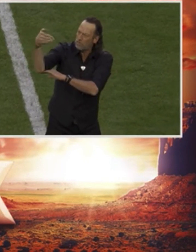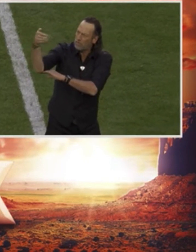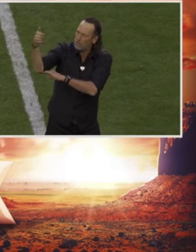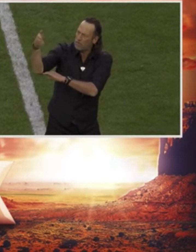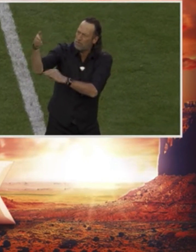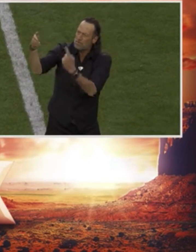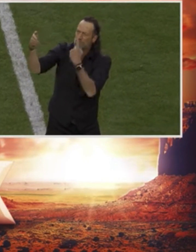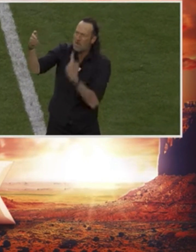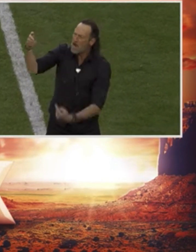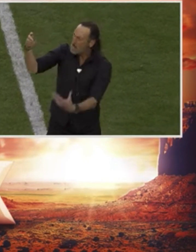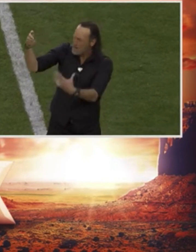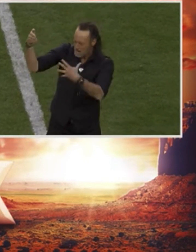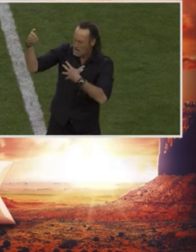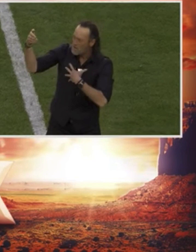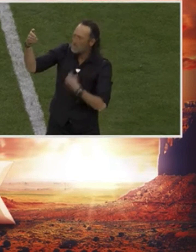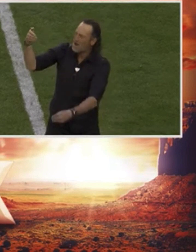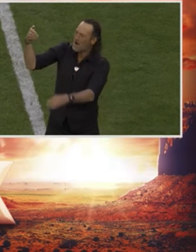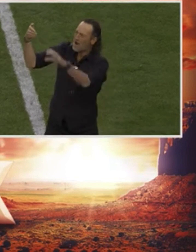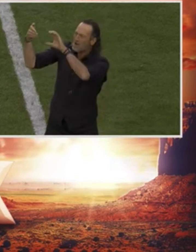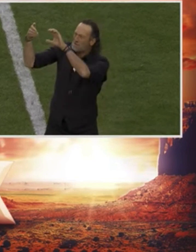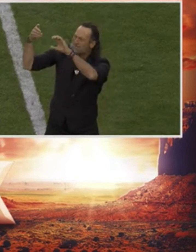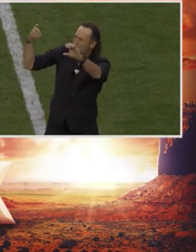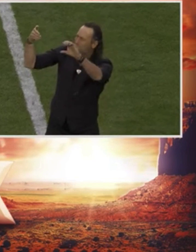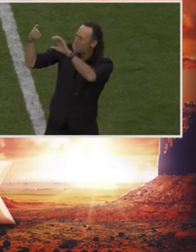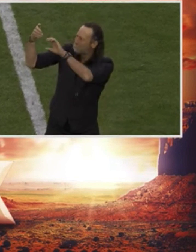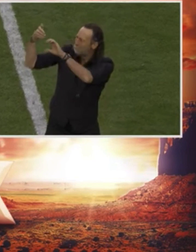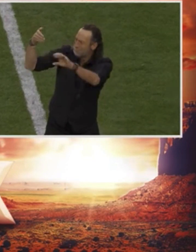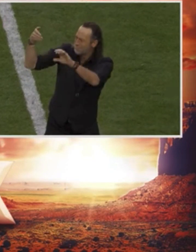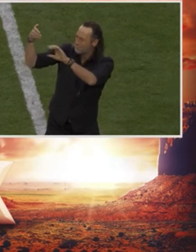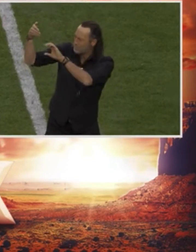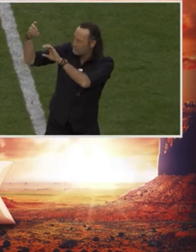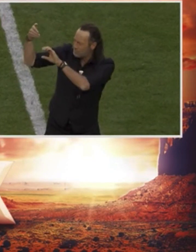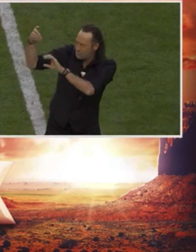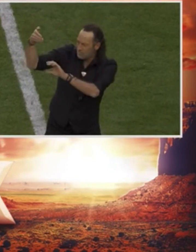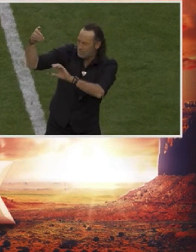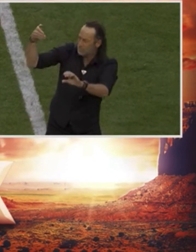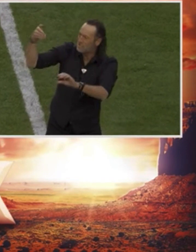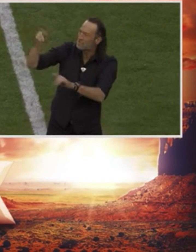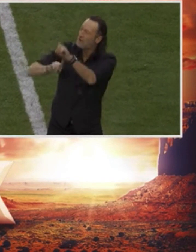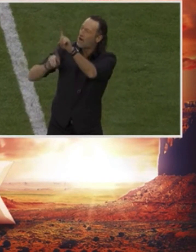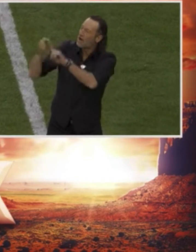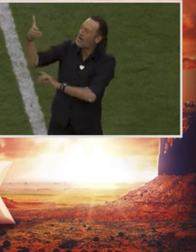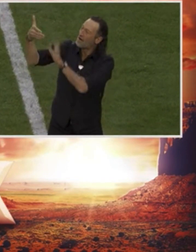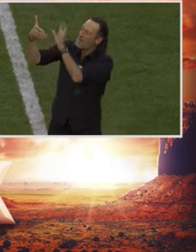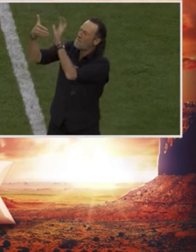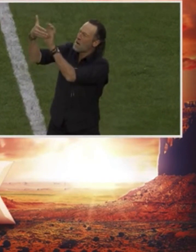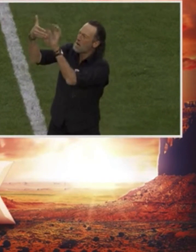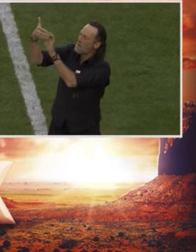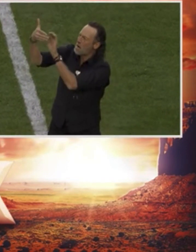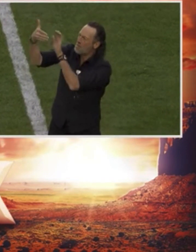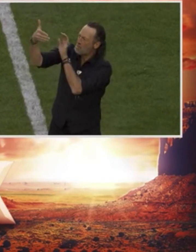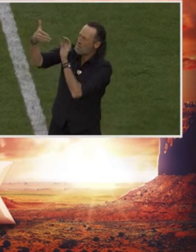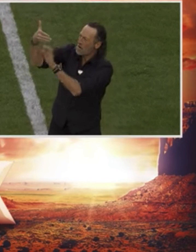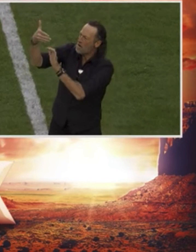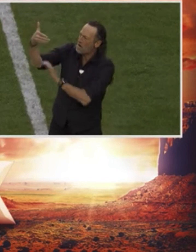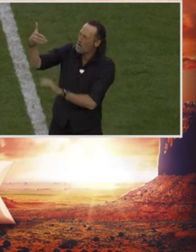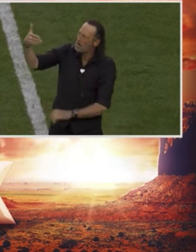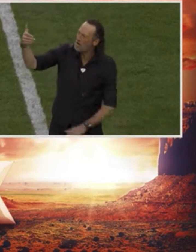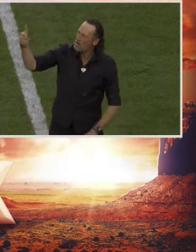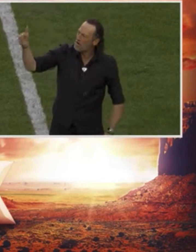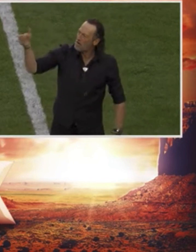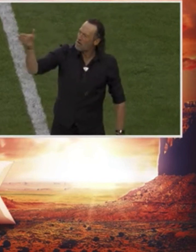Whose broad stripes and bright stars,